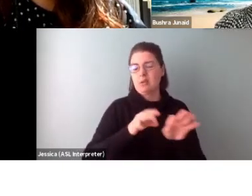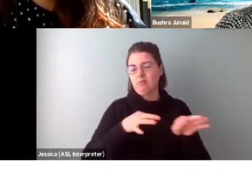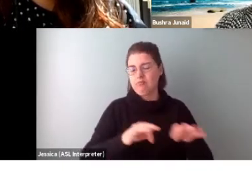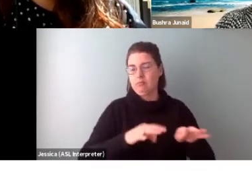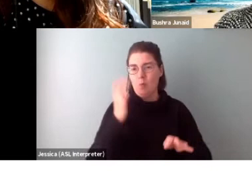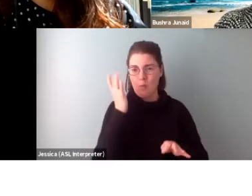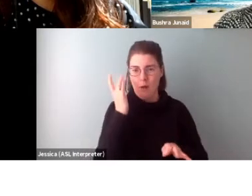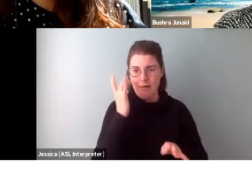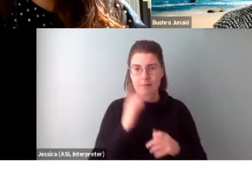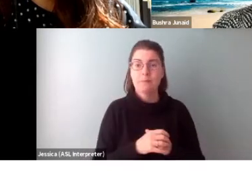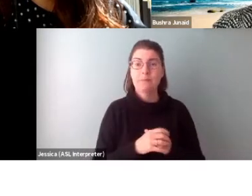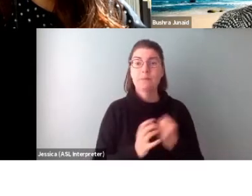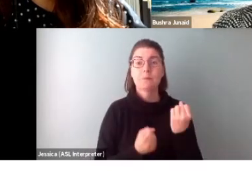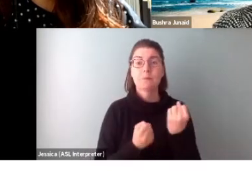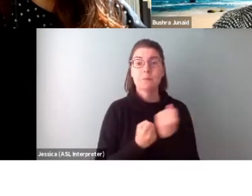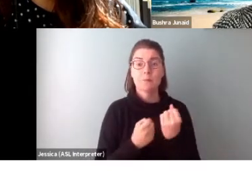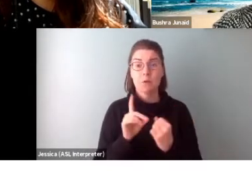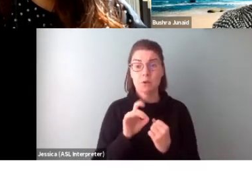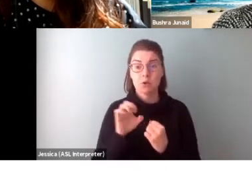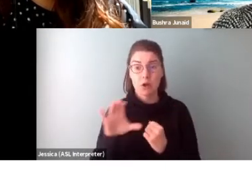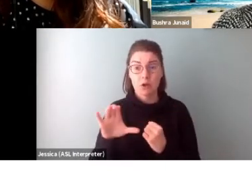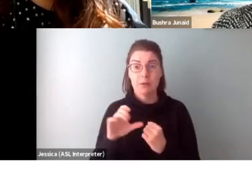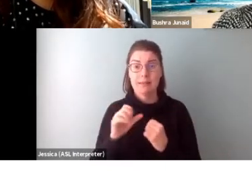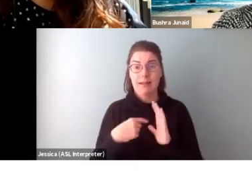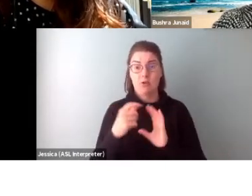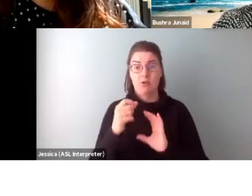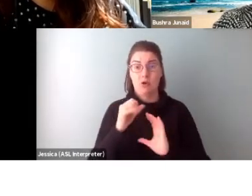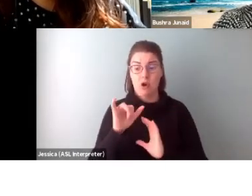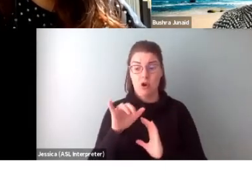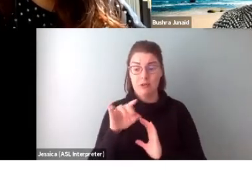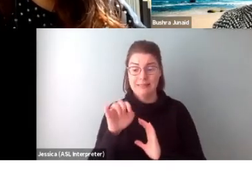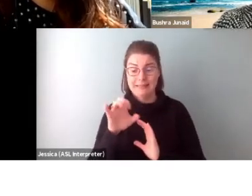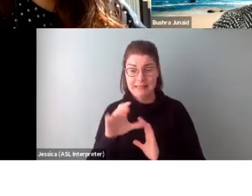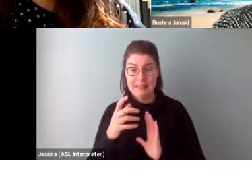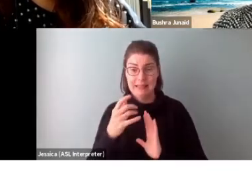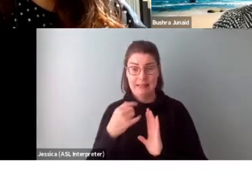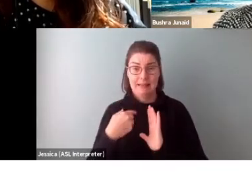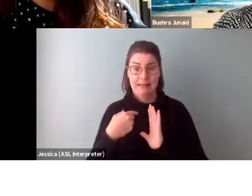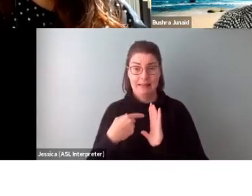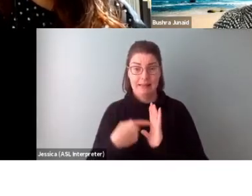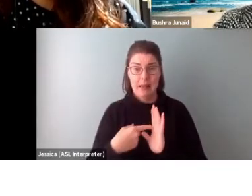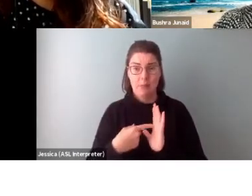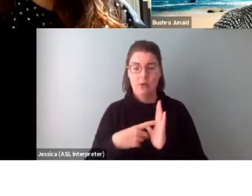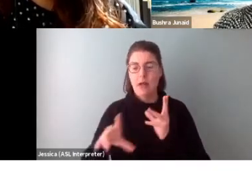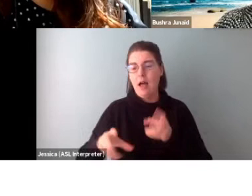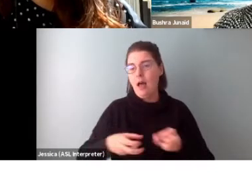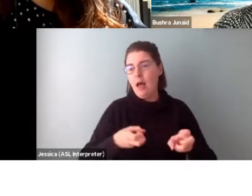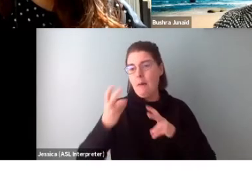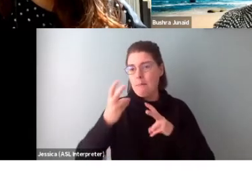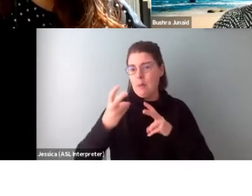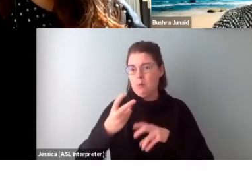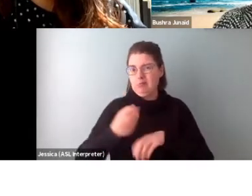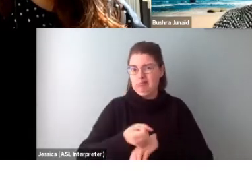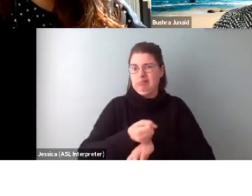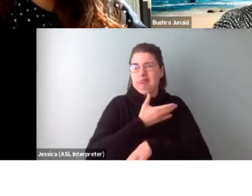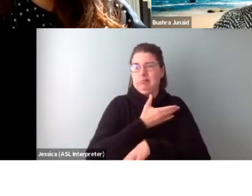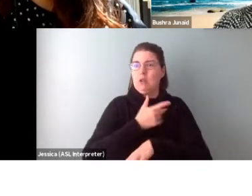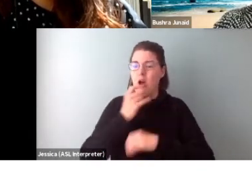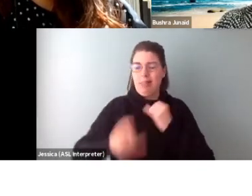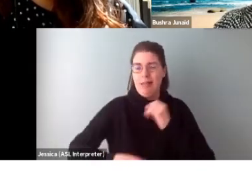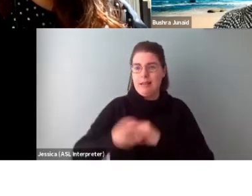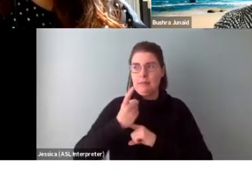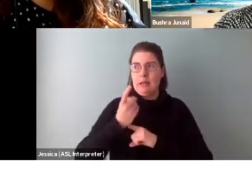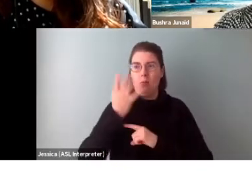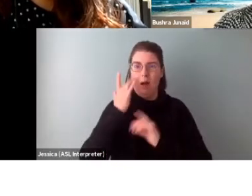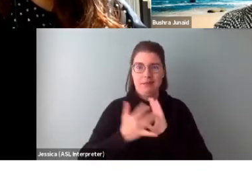Upload supporting documents and artistic examples well in advance to avoid last-minute technical problems. And save